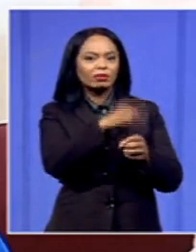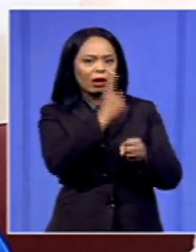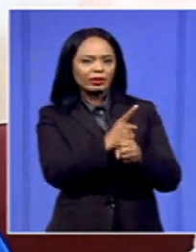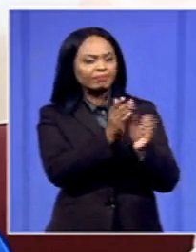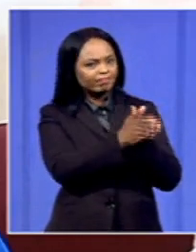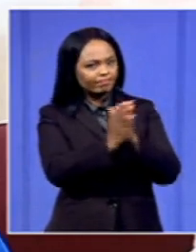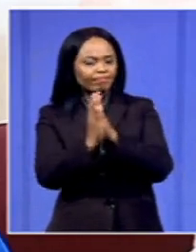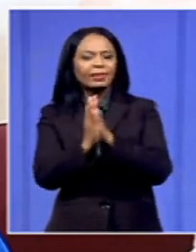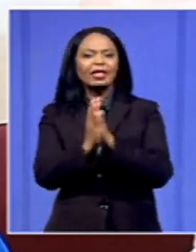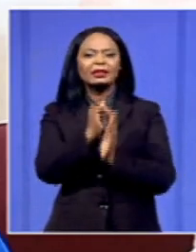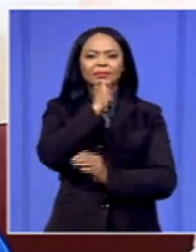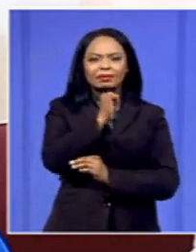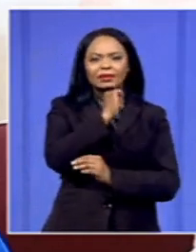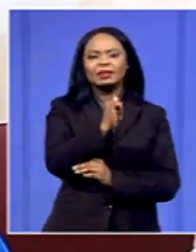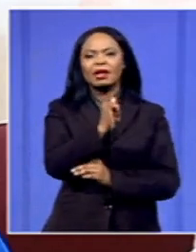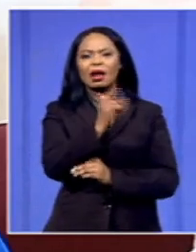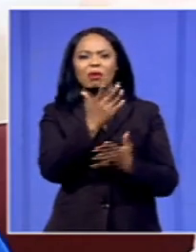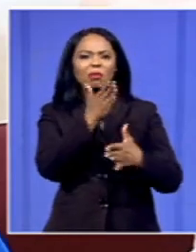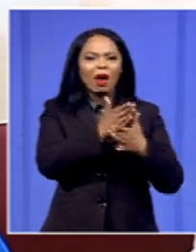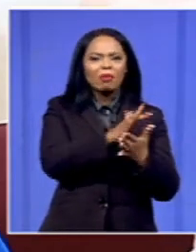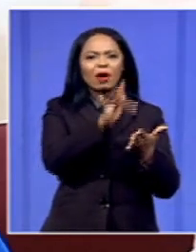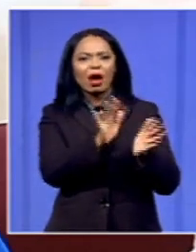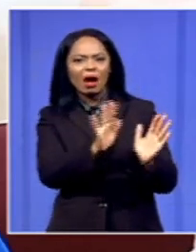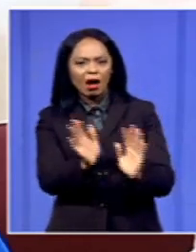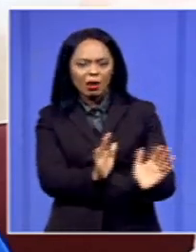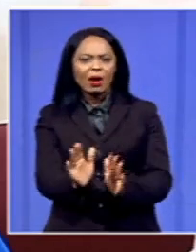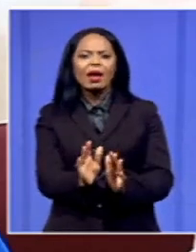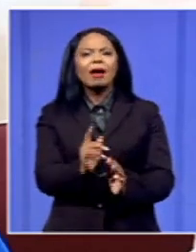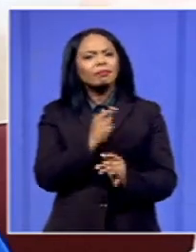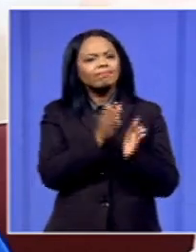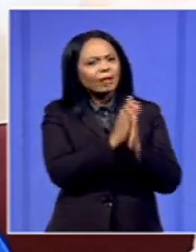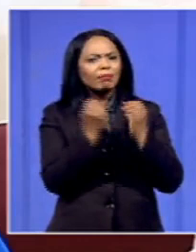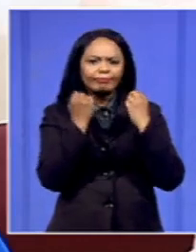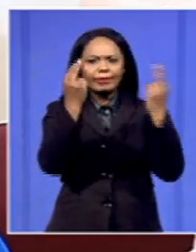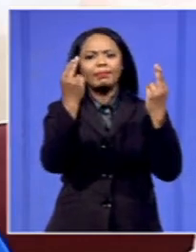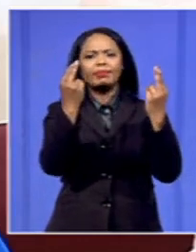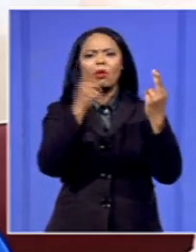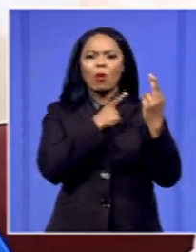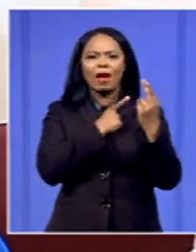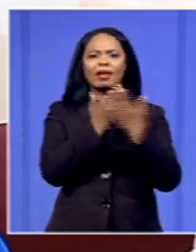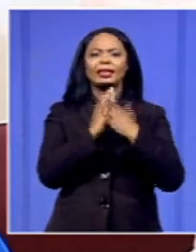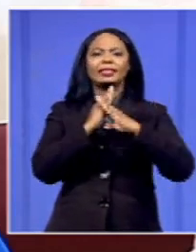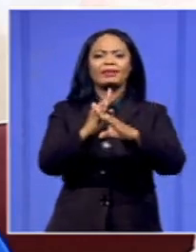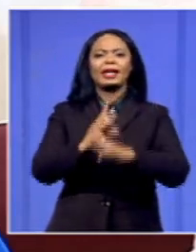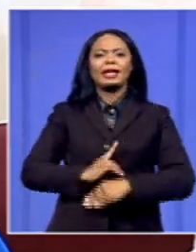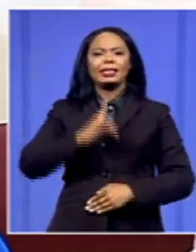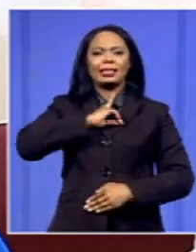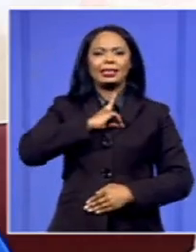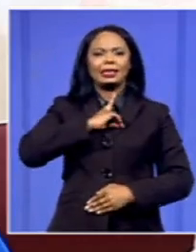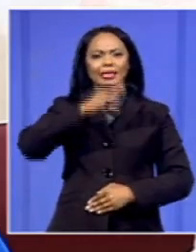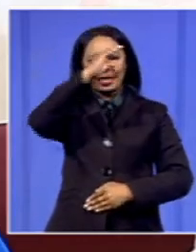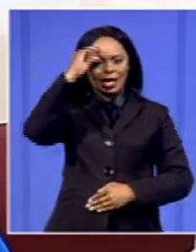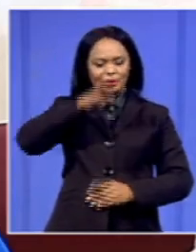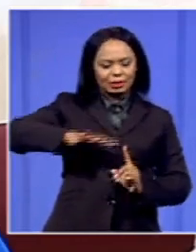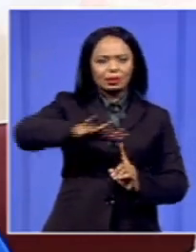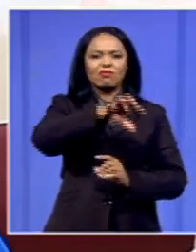regardless of their nursing affiliation, for them to stand up so that we can be able to defend the dignity of nursing in